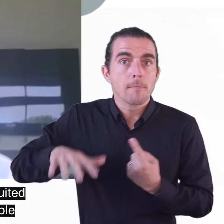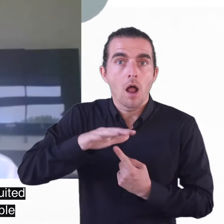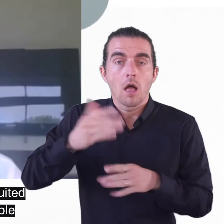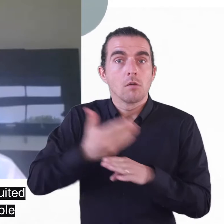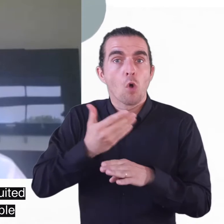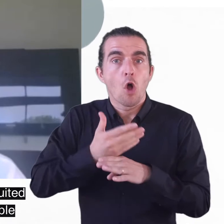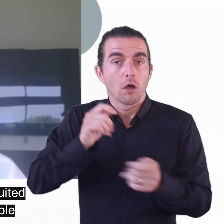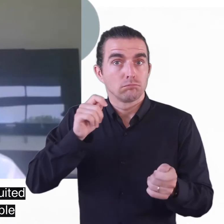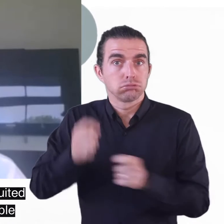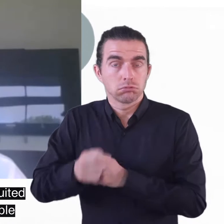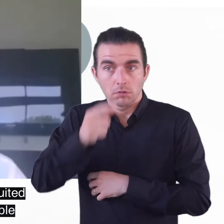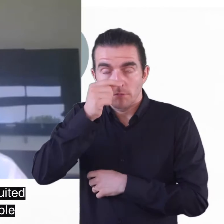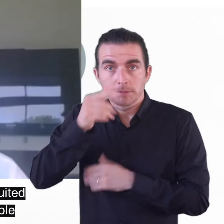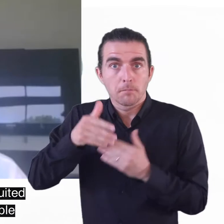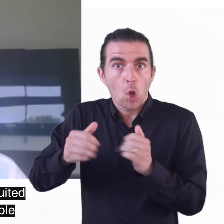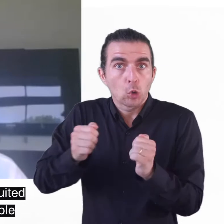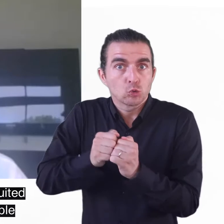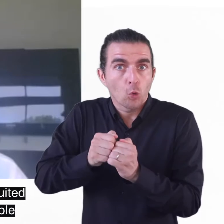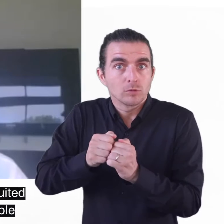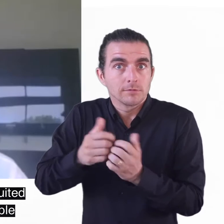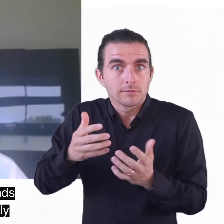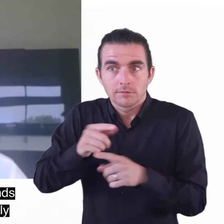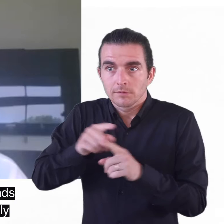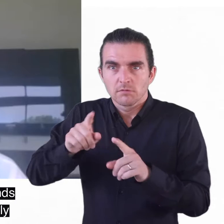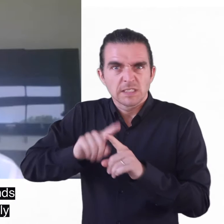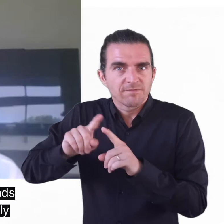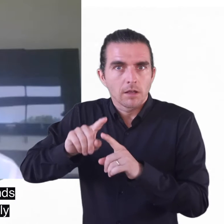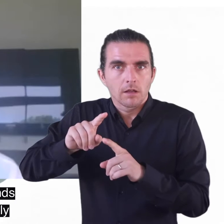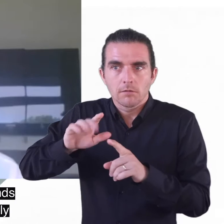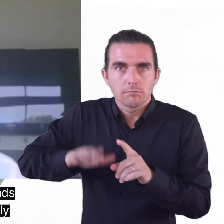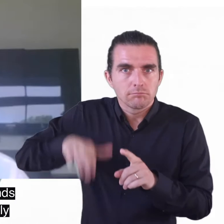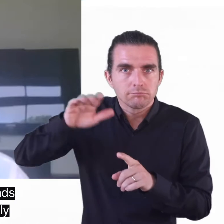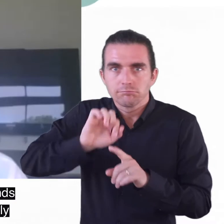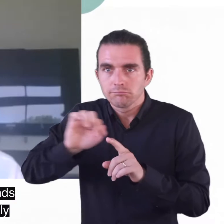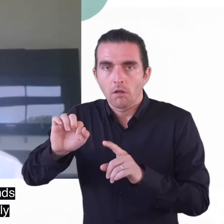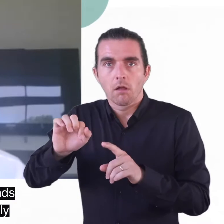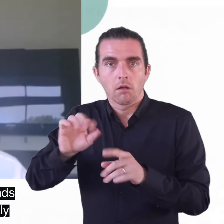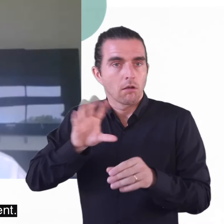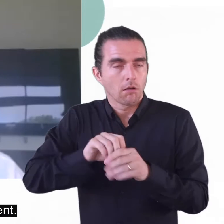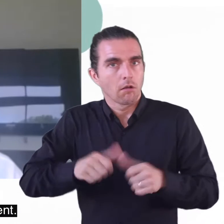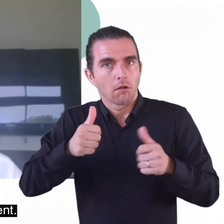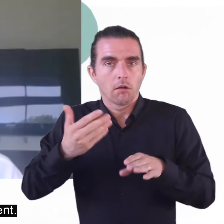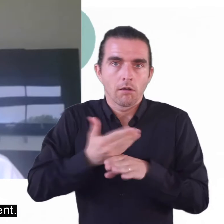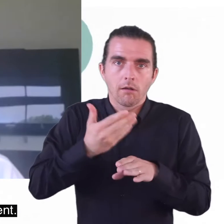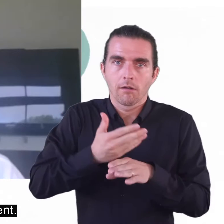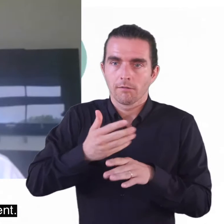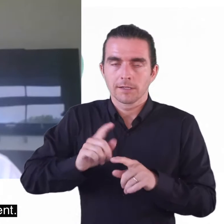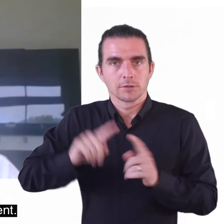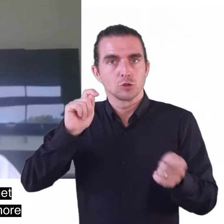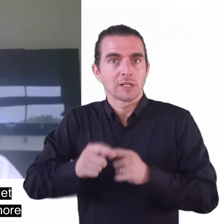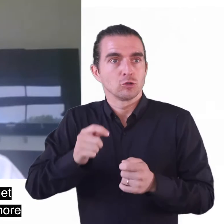which might be more suited um to to allowing more people from more backgrounds to participate healthily in the work environment